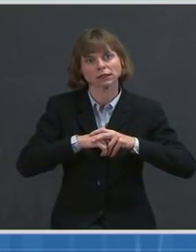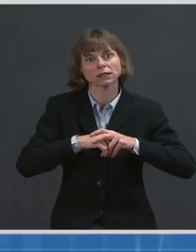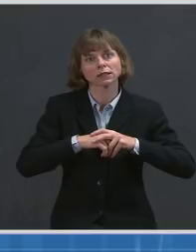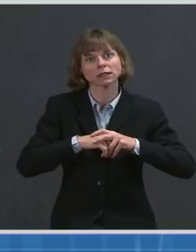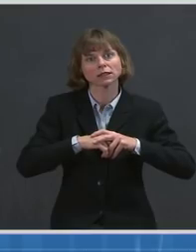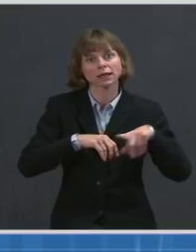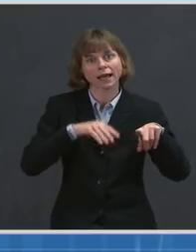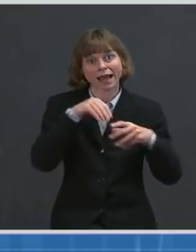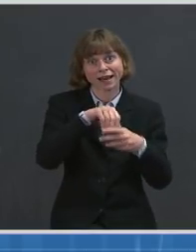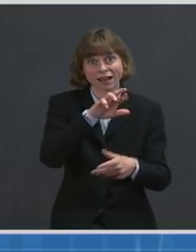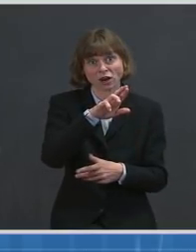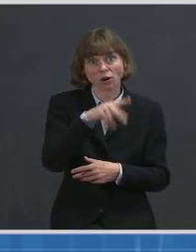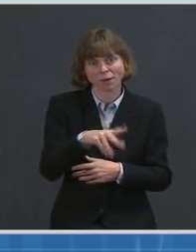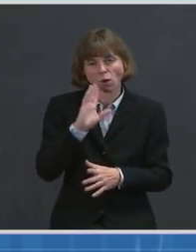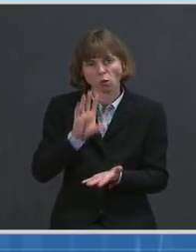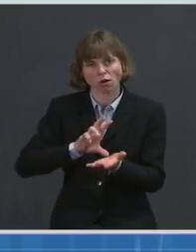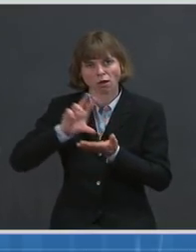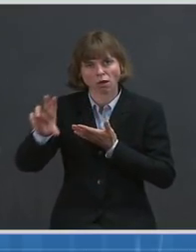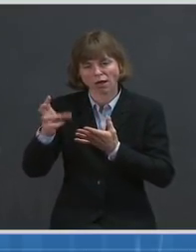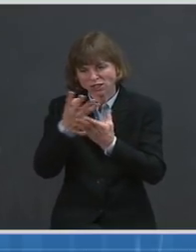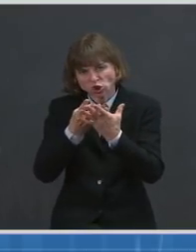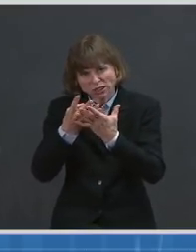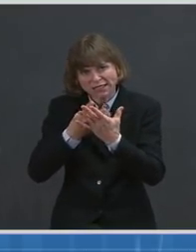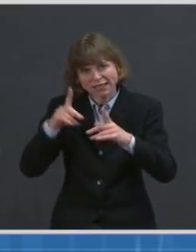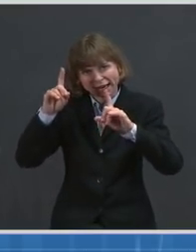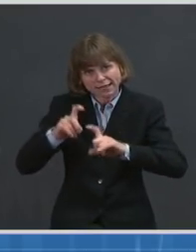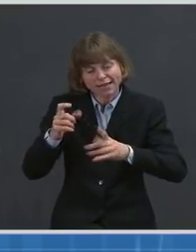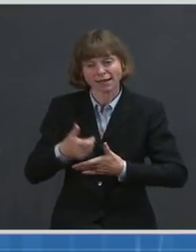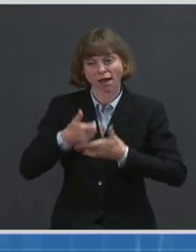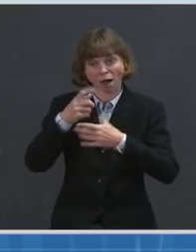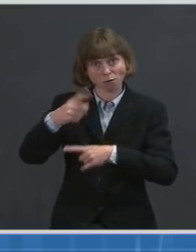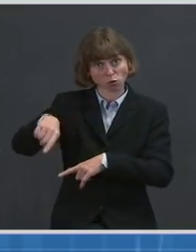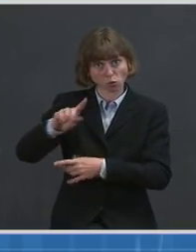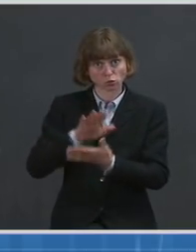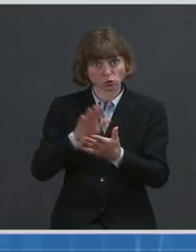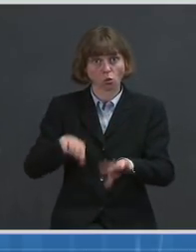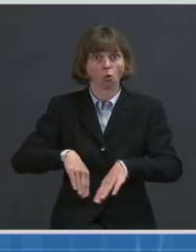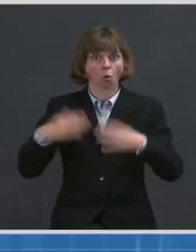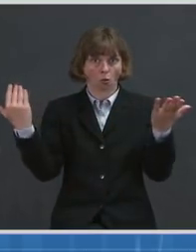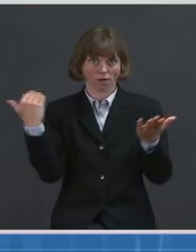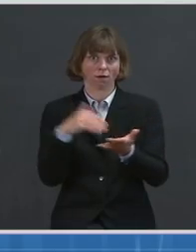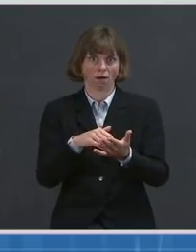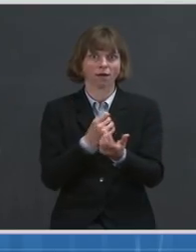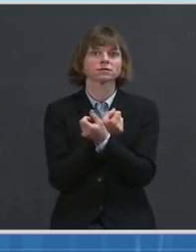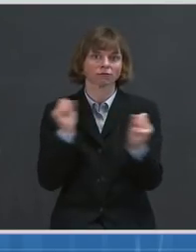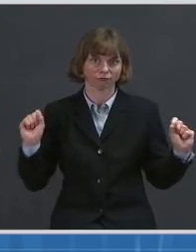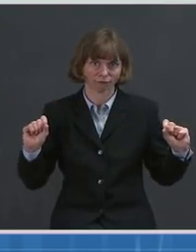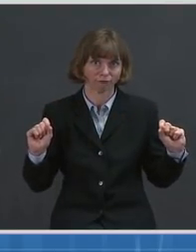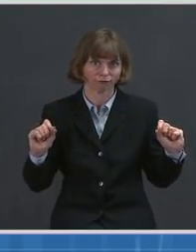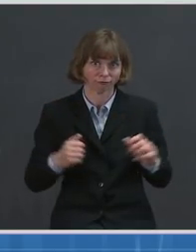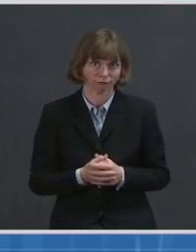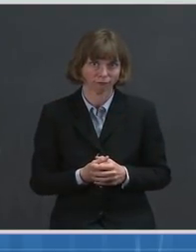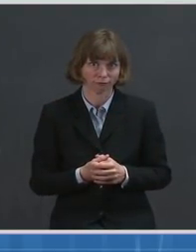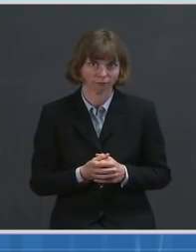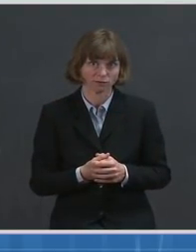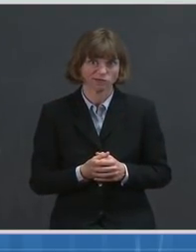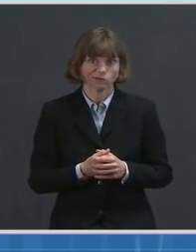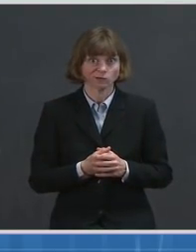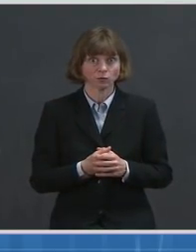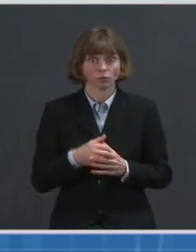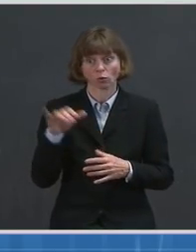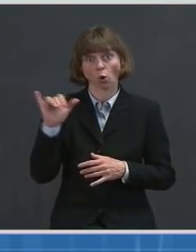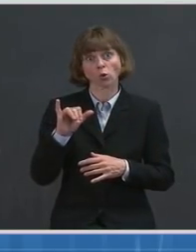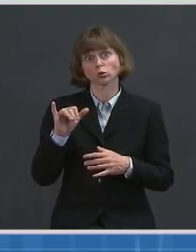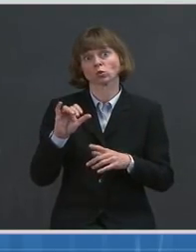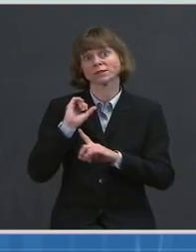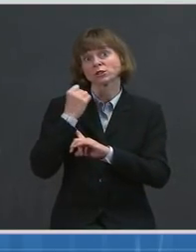invest in screening testing to help schools reopen safely, and also to expand testing in congregate settings, including